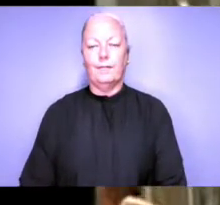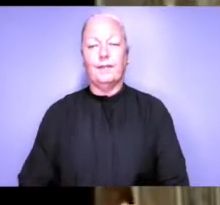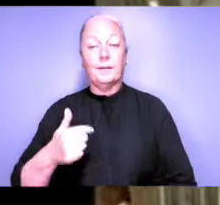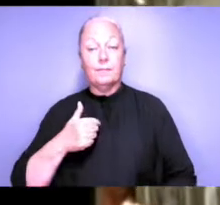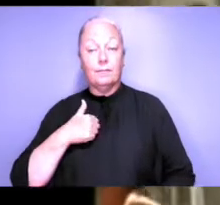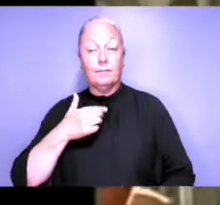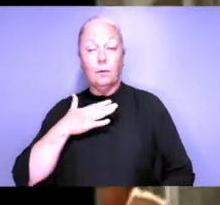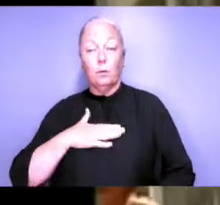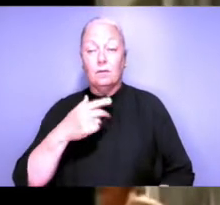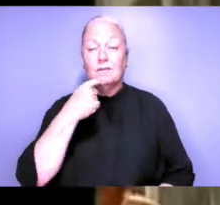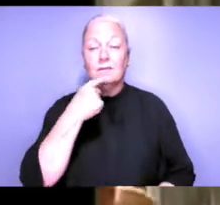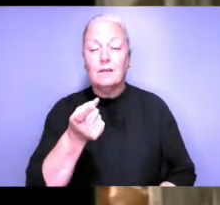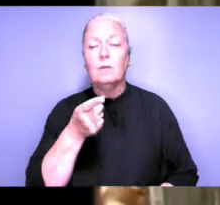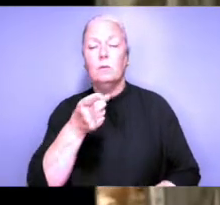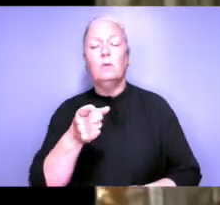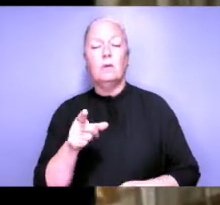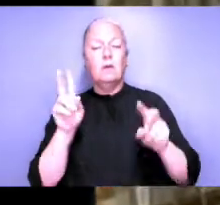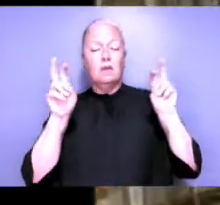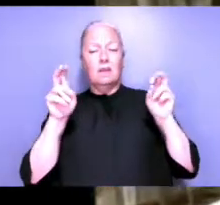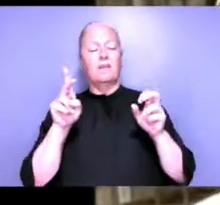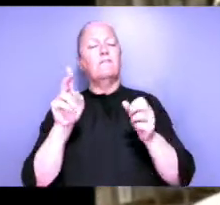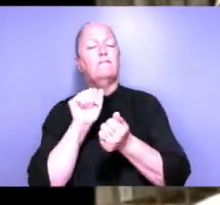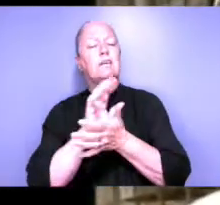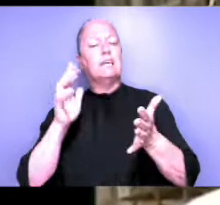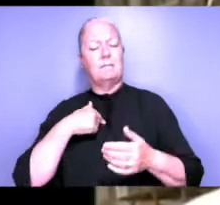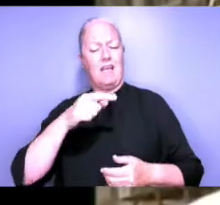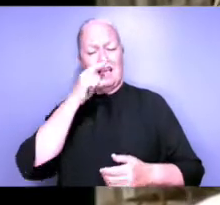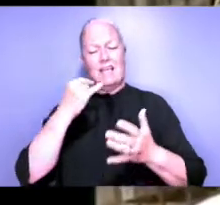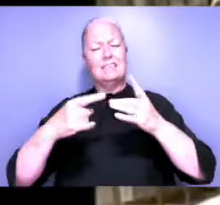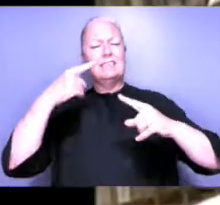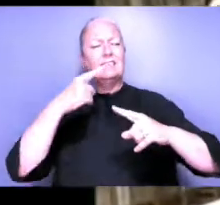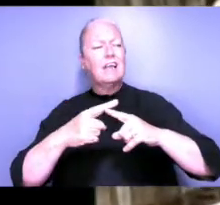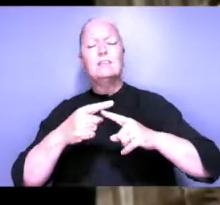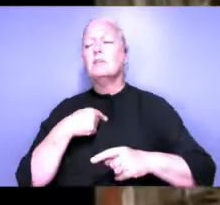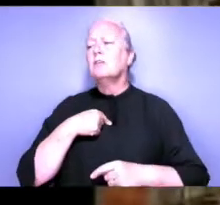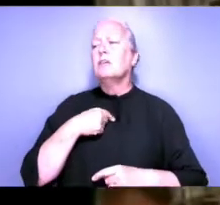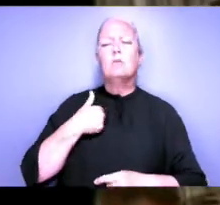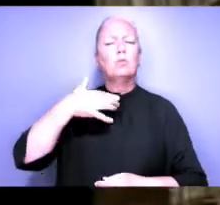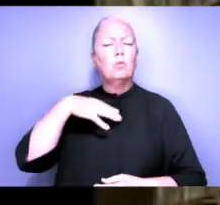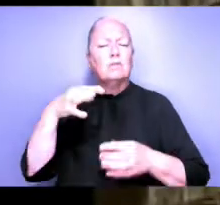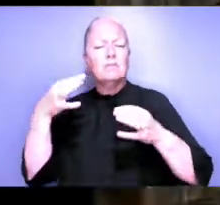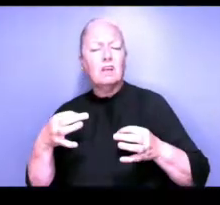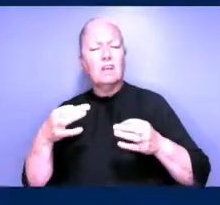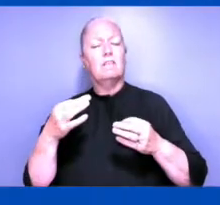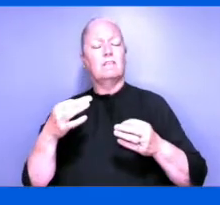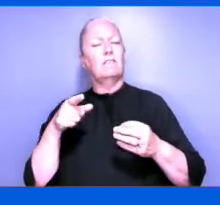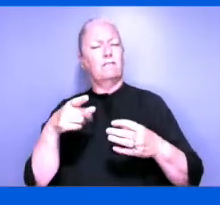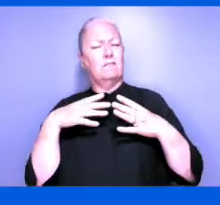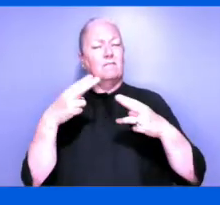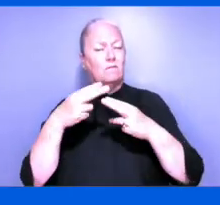I'd like to say that the freedom to be sexually expressive, the freedom to be different is a freedom for all of us.